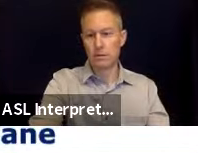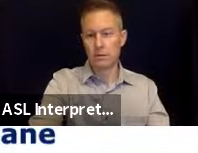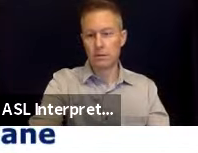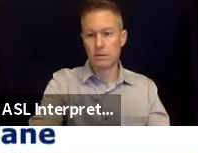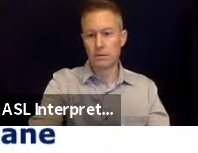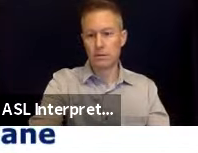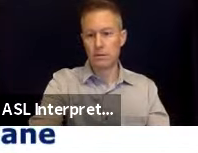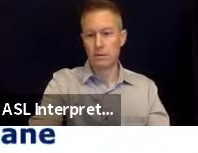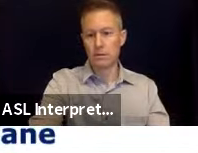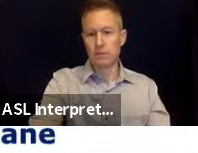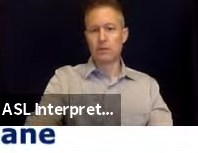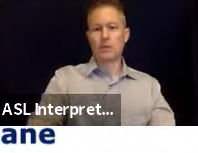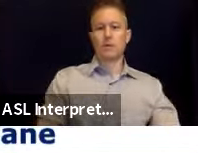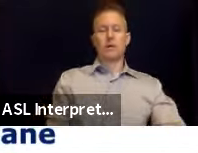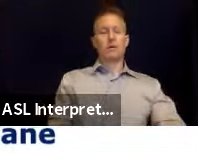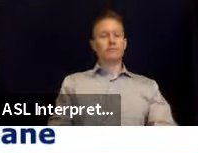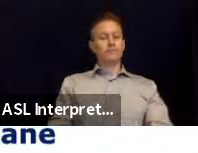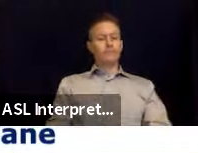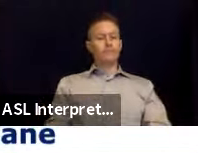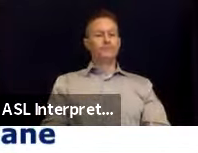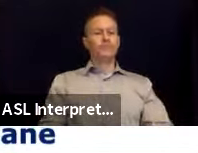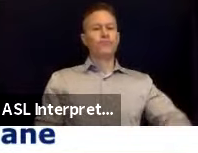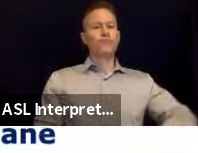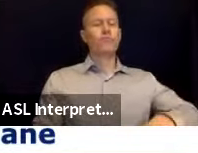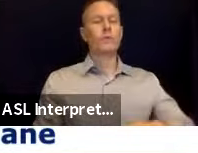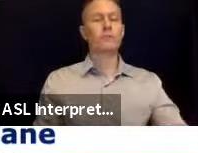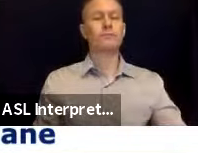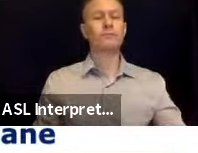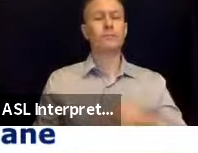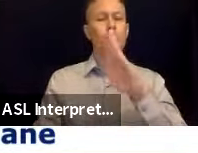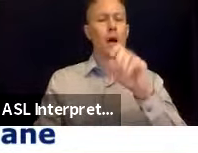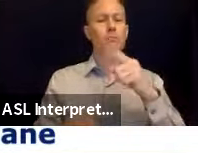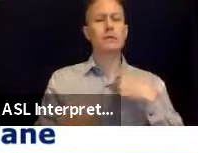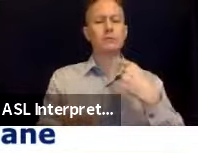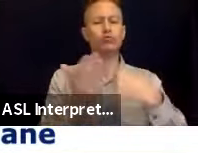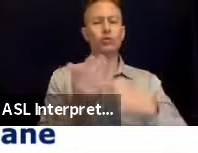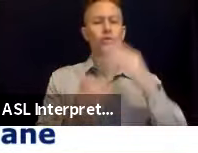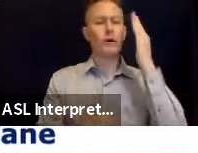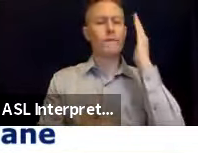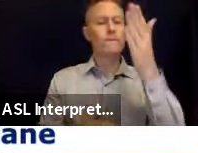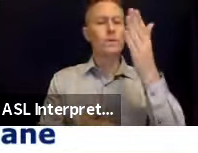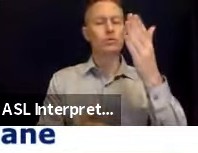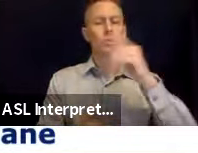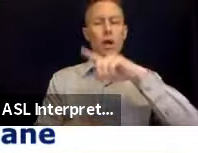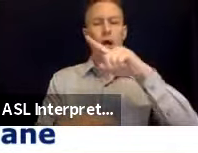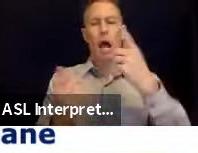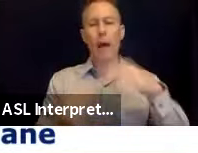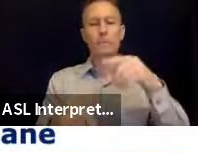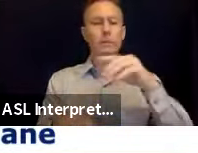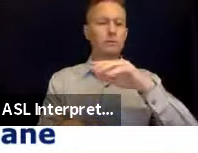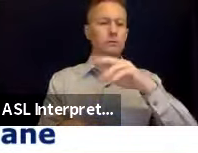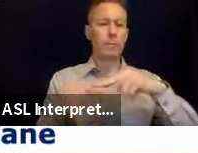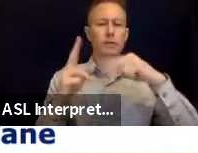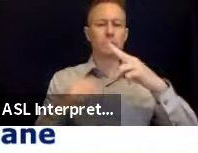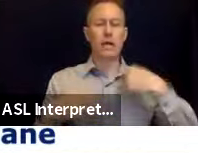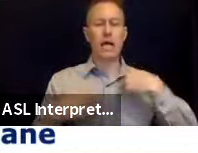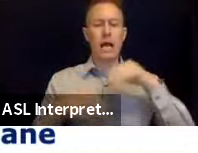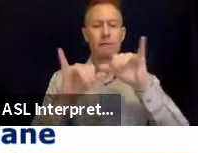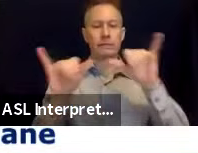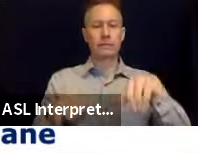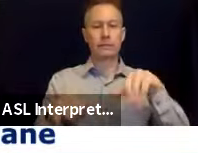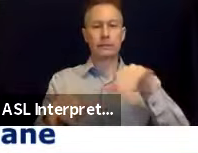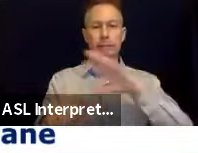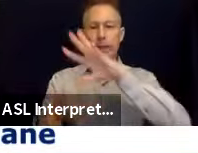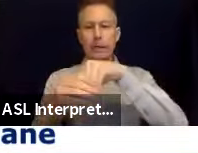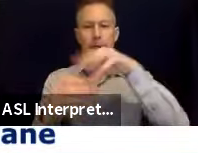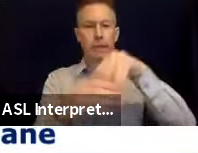locations have the system built in? Sure. And I think one of the key things to mention